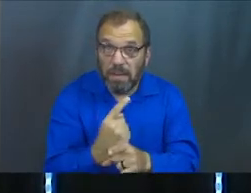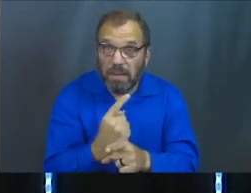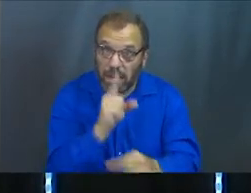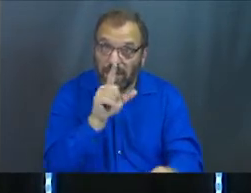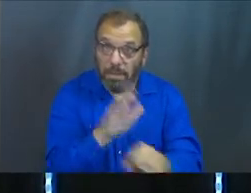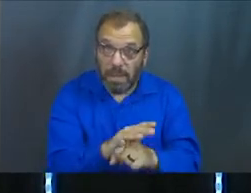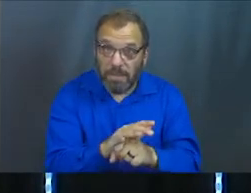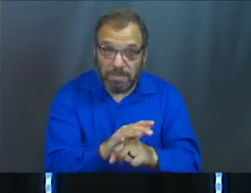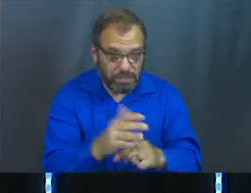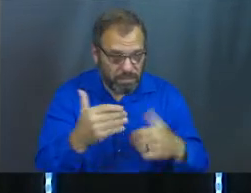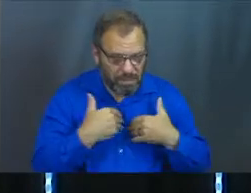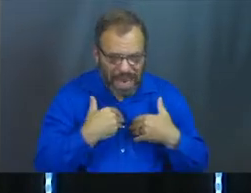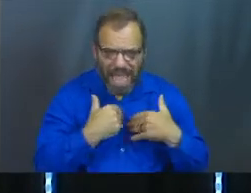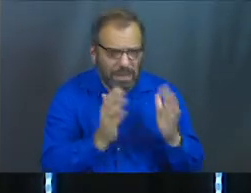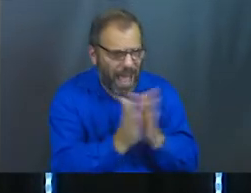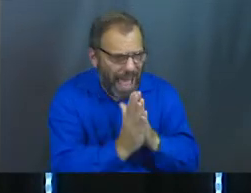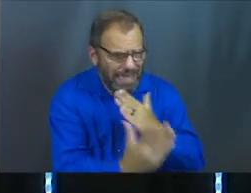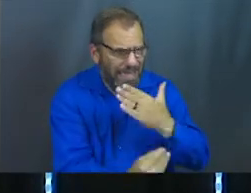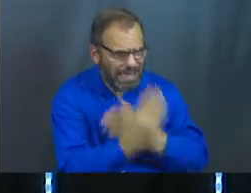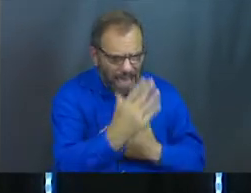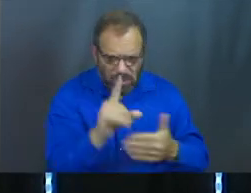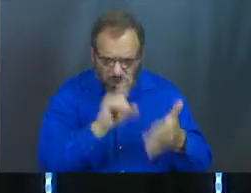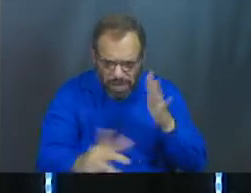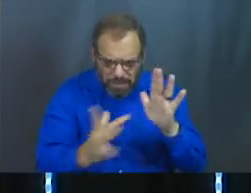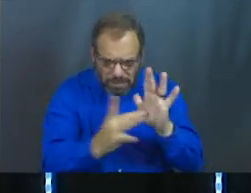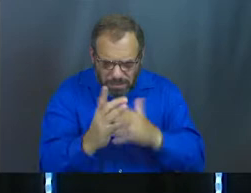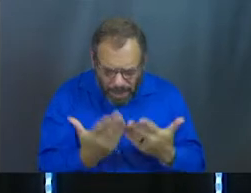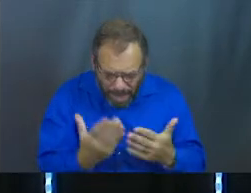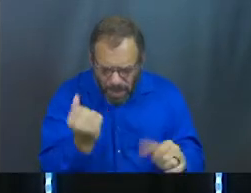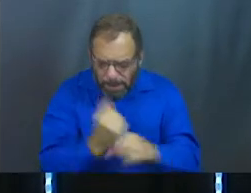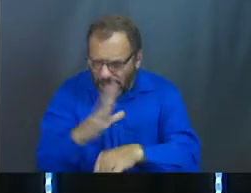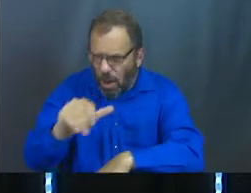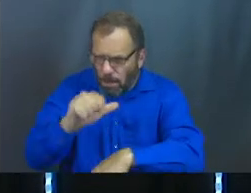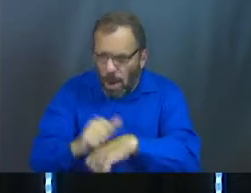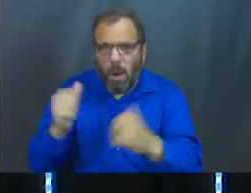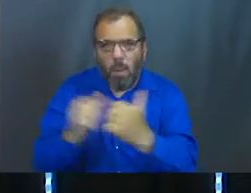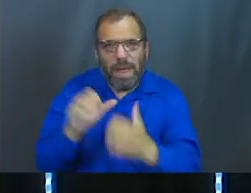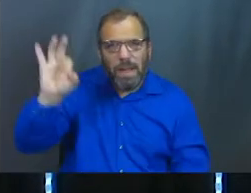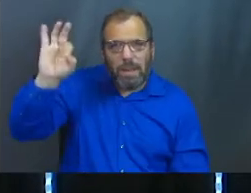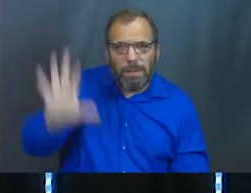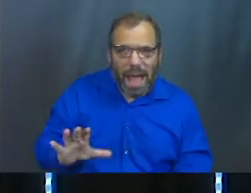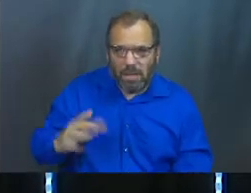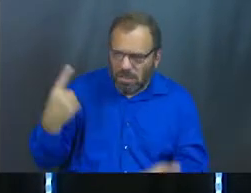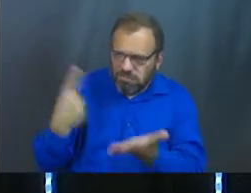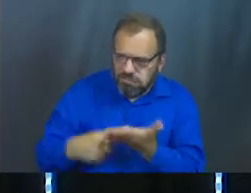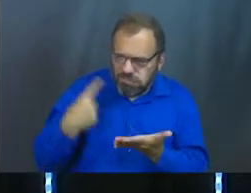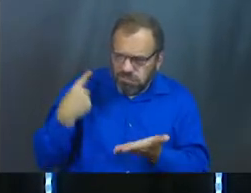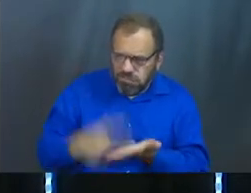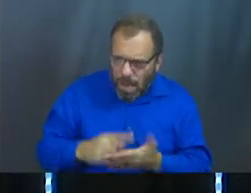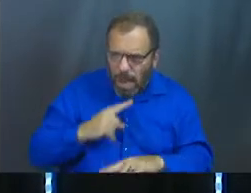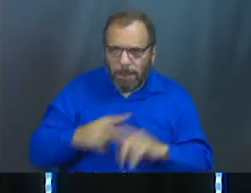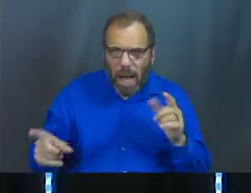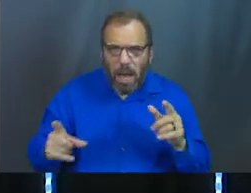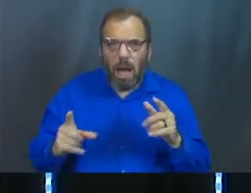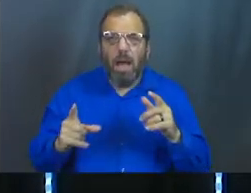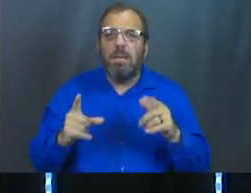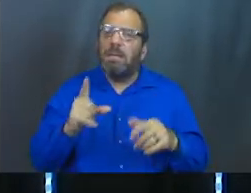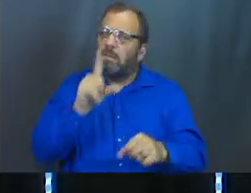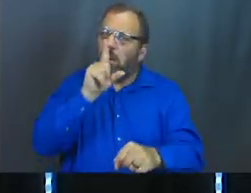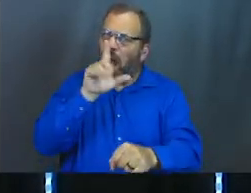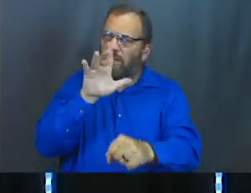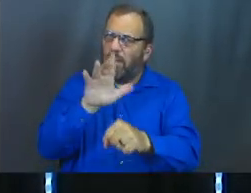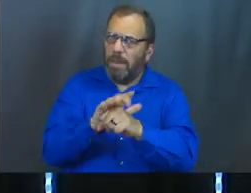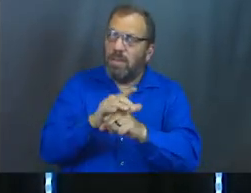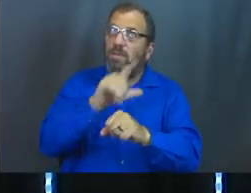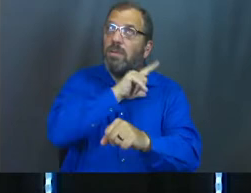Amen? Right? Get some wise counsel. Check the word of God. Make an appointment with your pastor. Let's talk it through. But get some confirmation